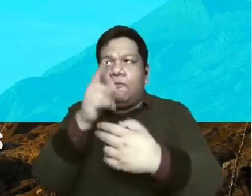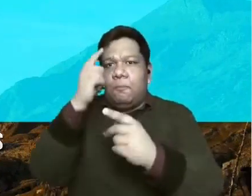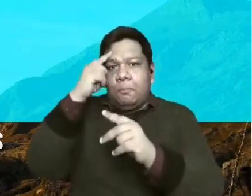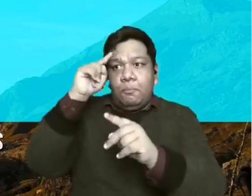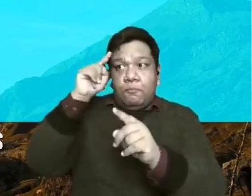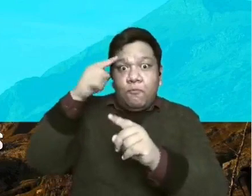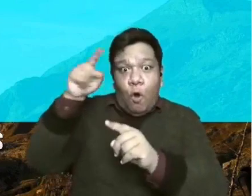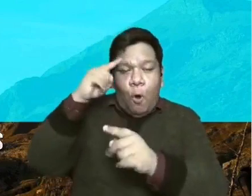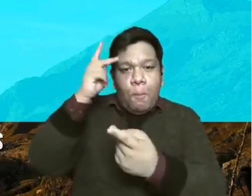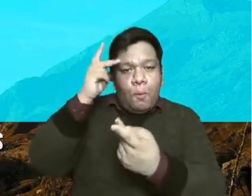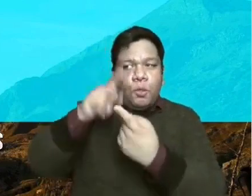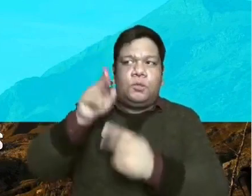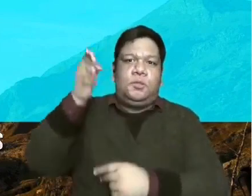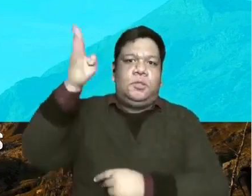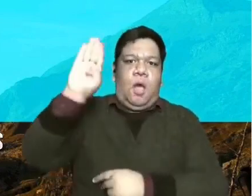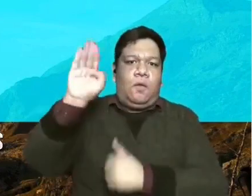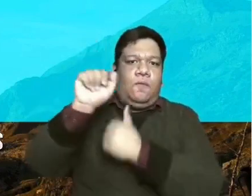purpose